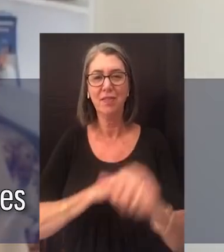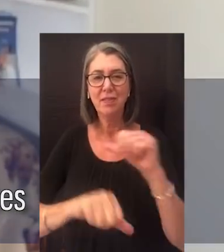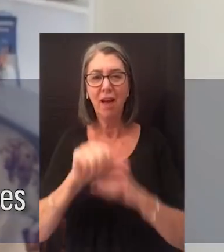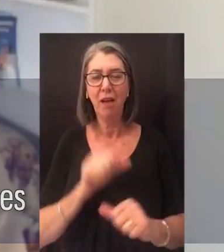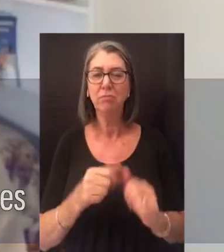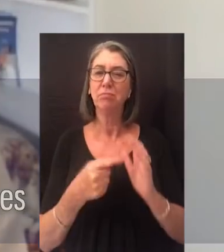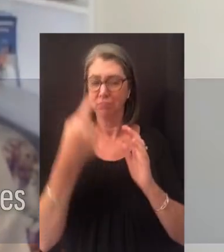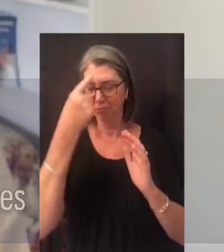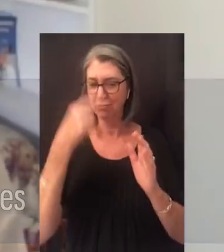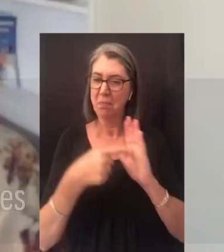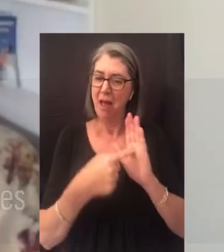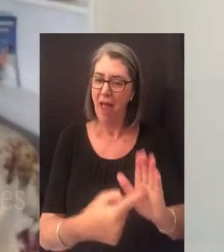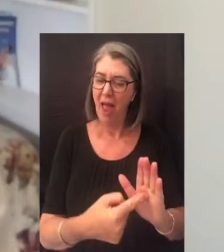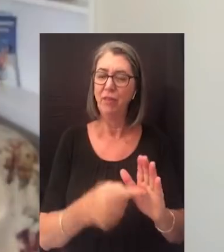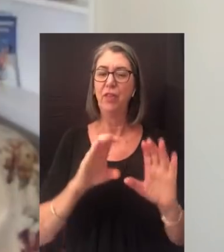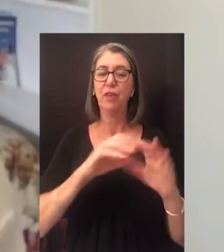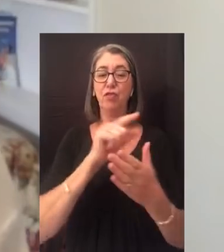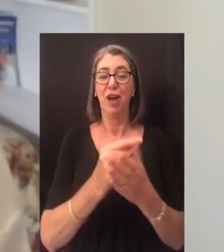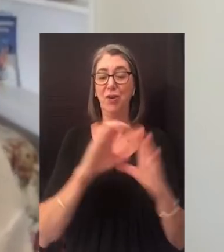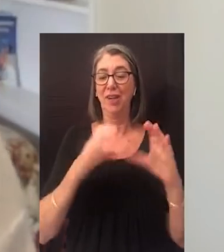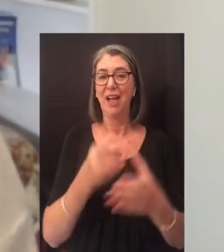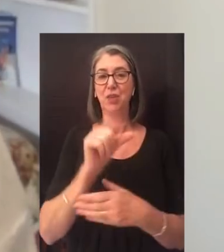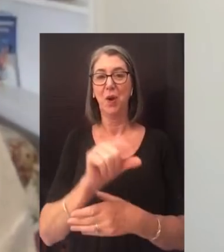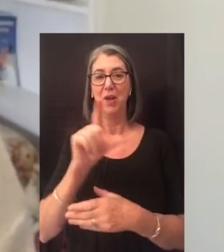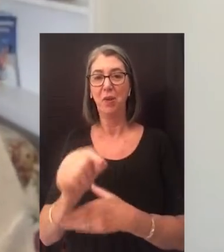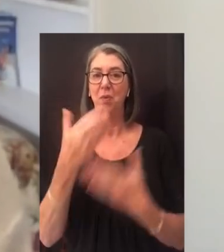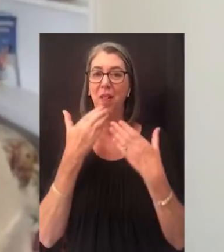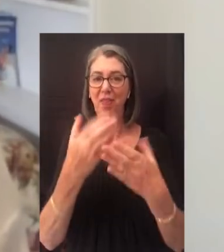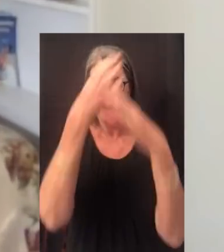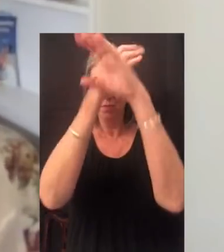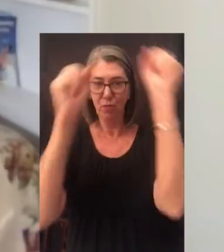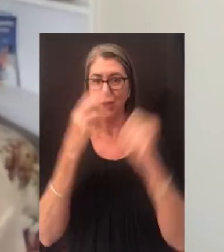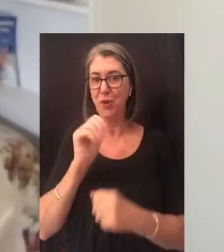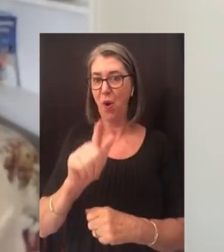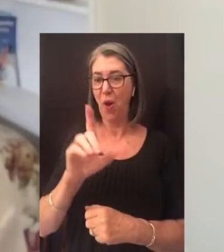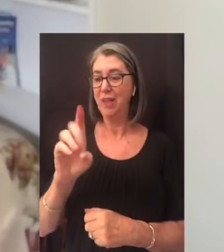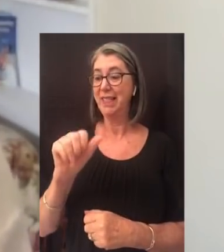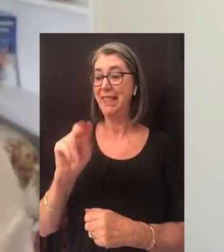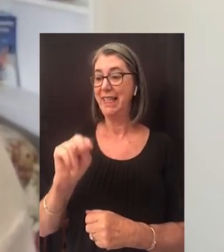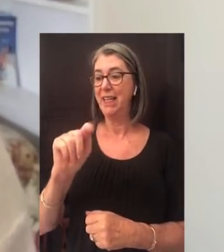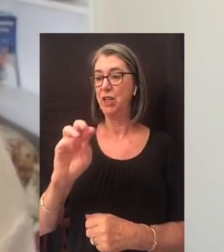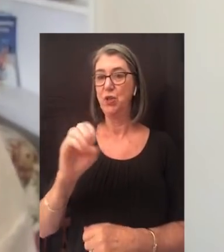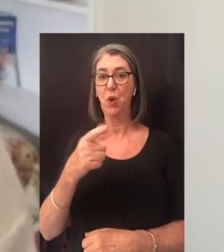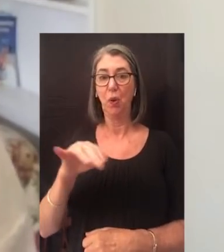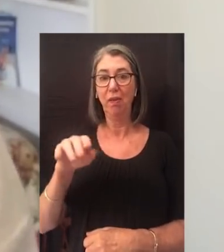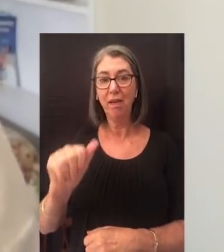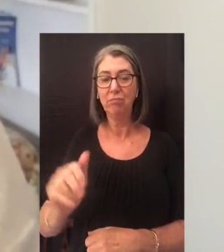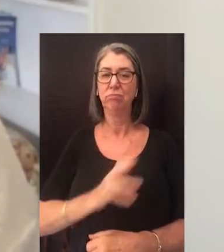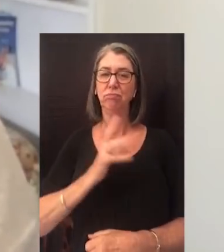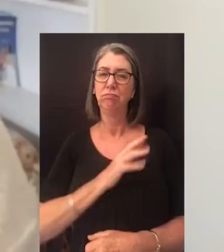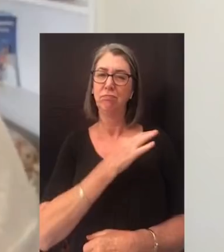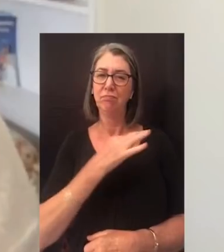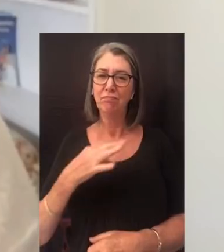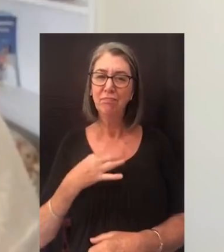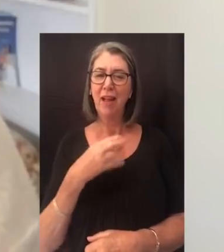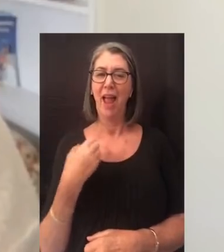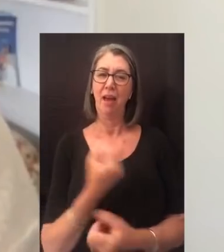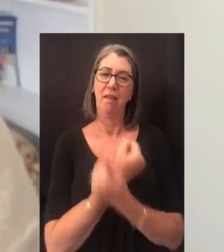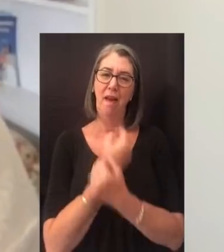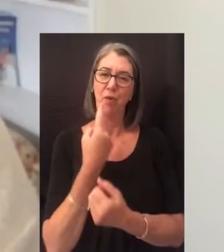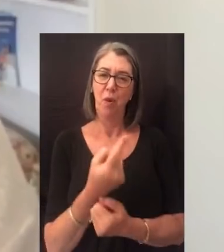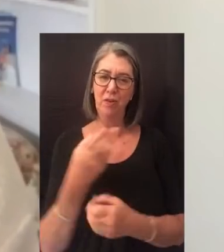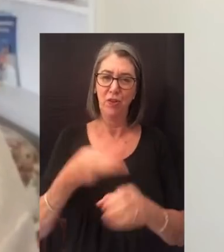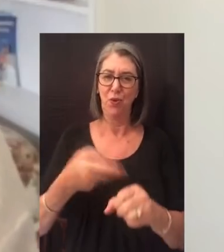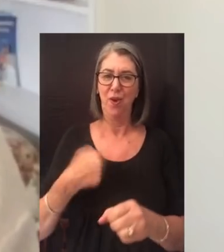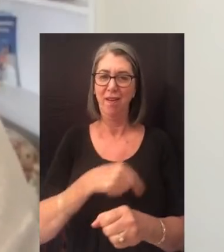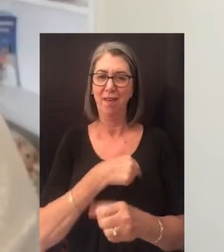behalf of the graduating class of 2020, I would like to thank President Hall, Dean Toglia, our distinguished faculty, and our loved ones